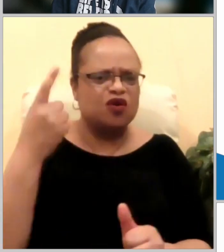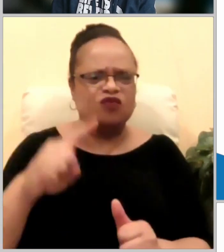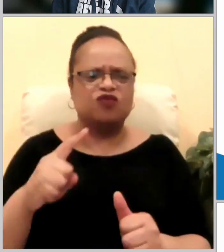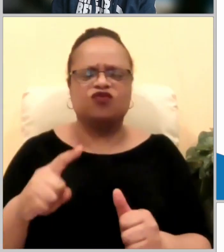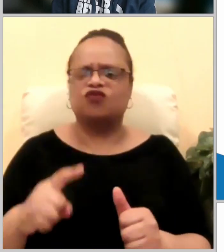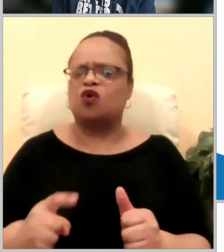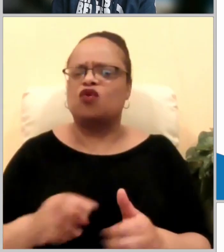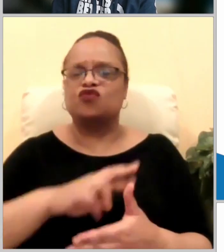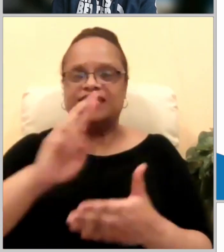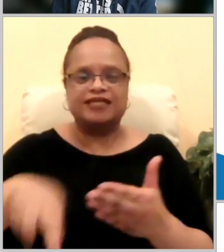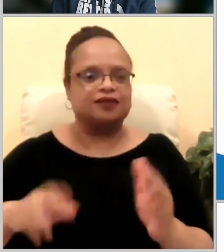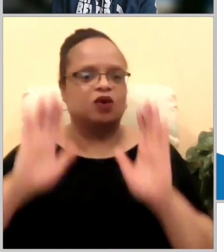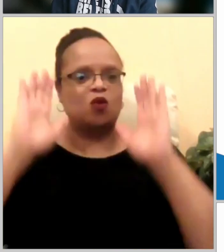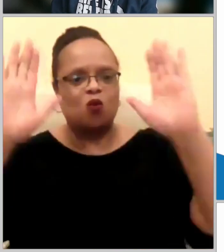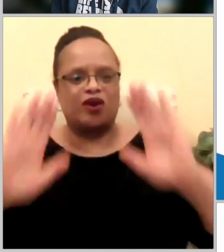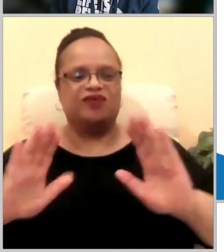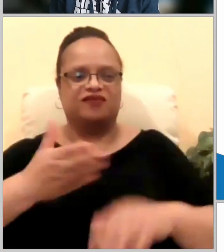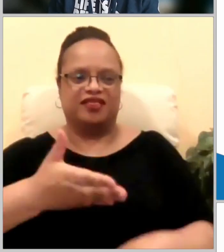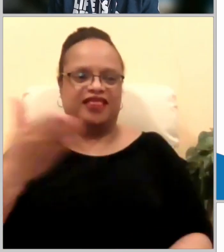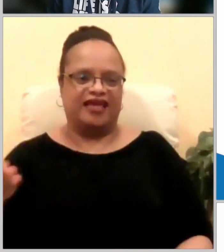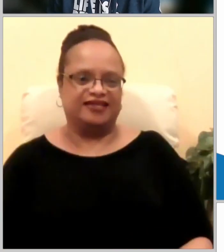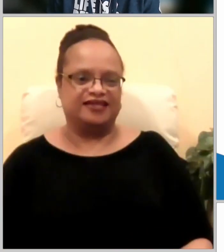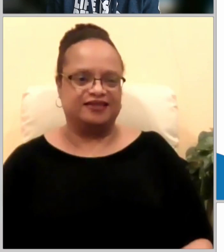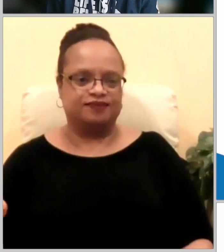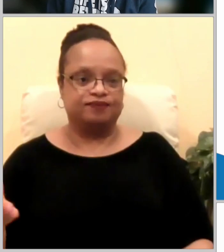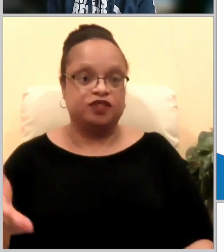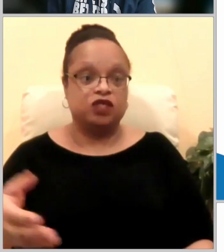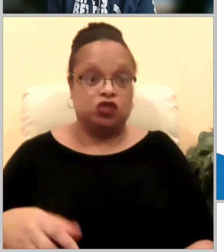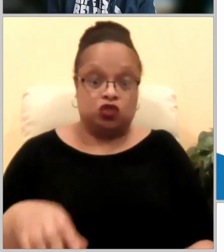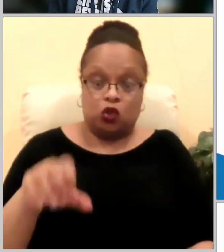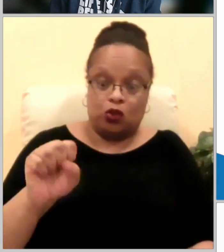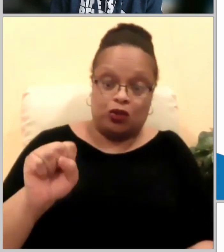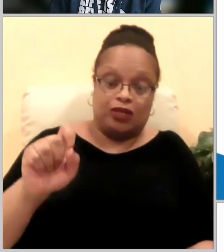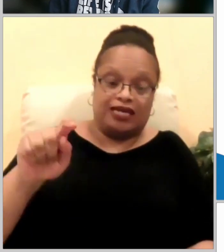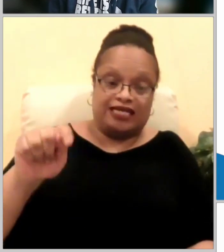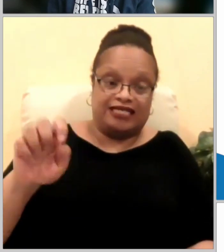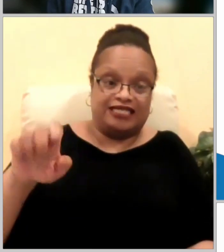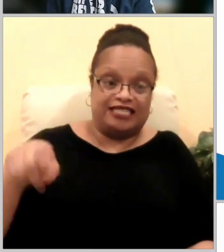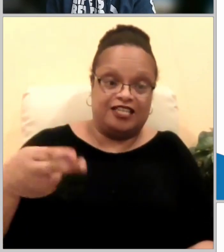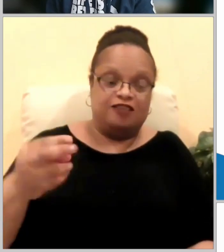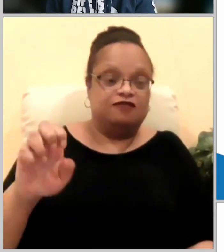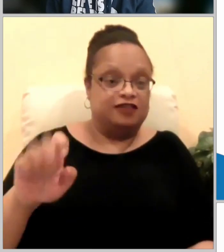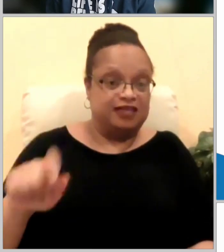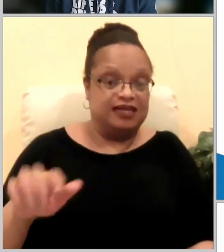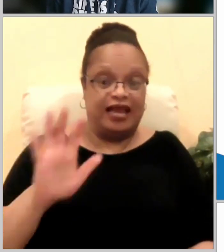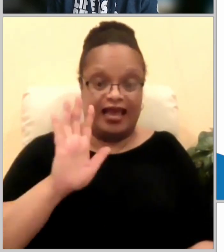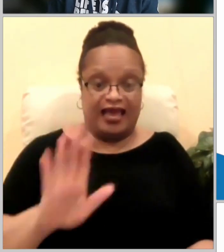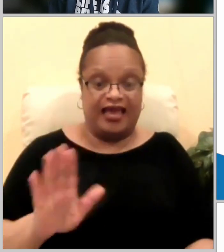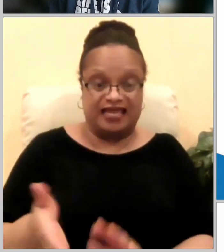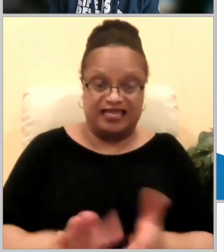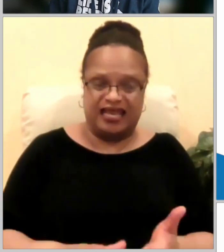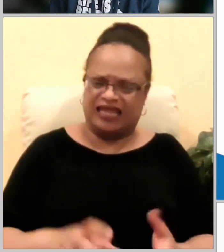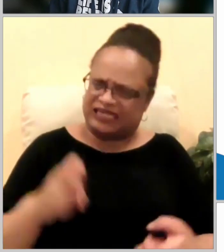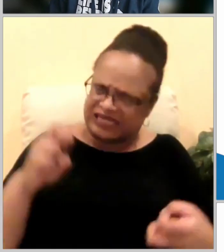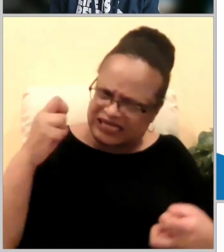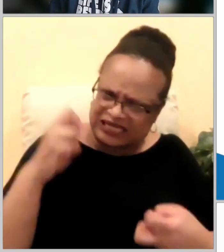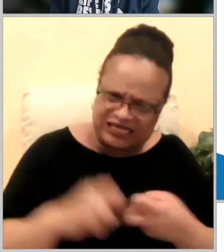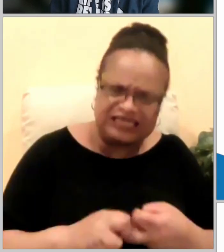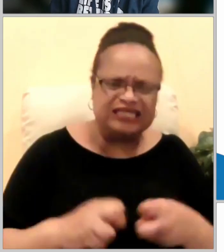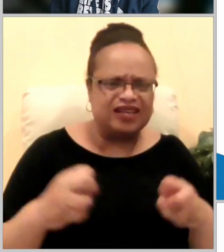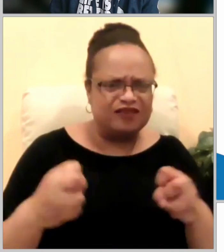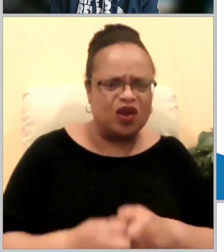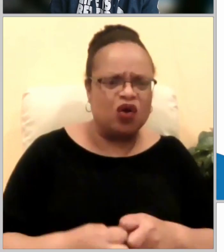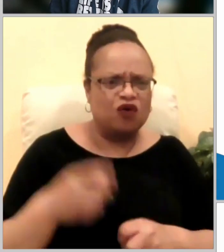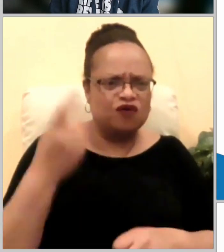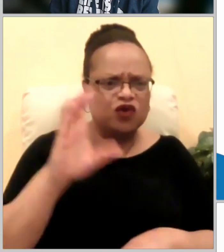stephen's death was you know it was probably extremely difficult to deal with but it was necessary in order